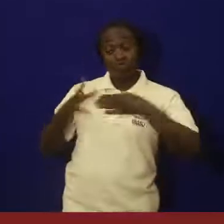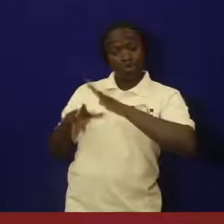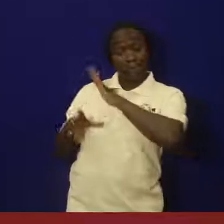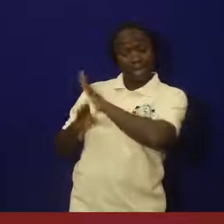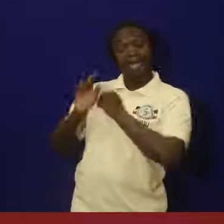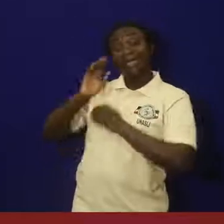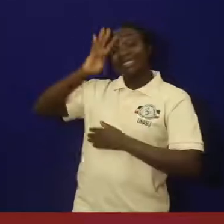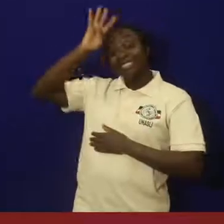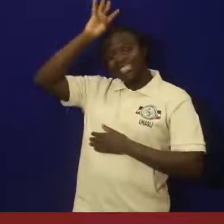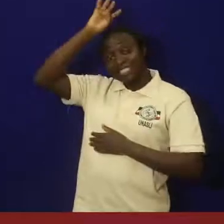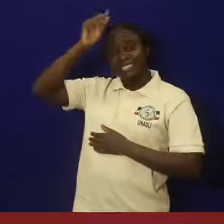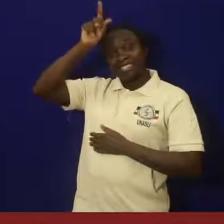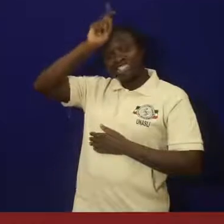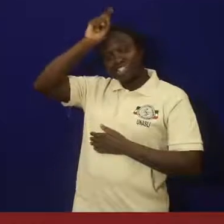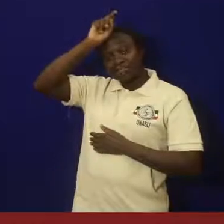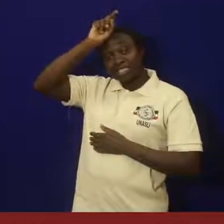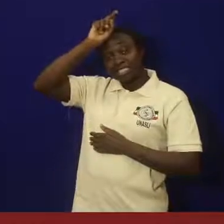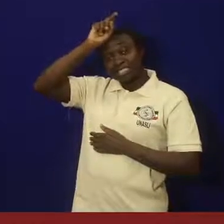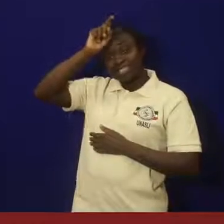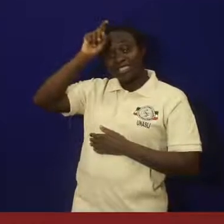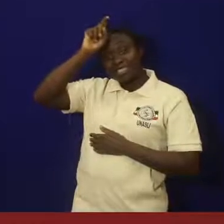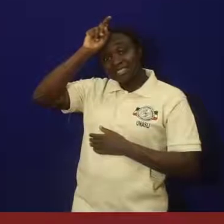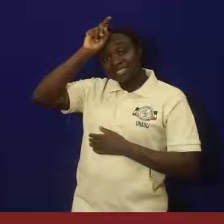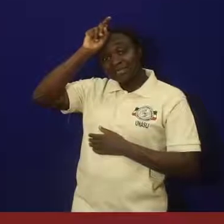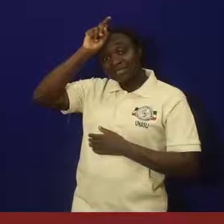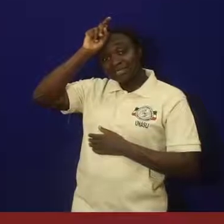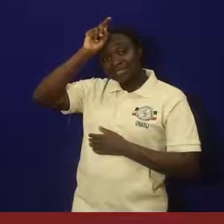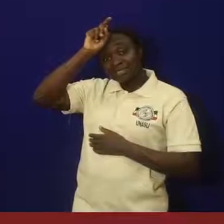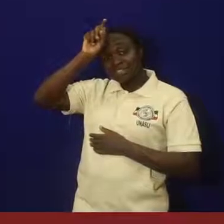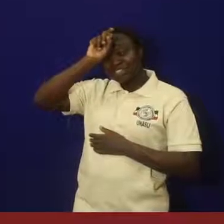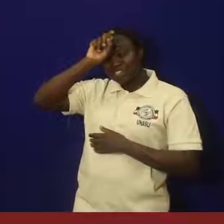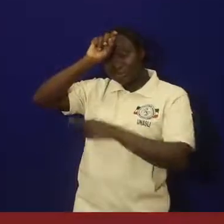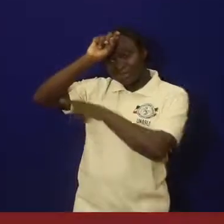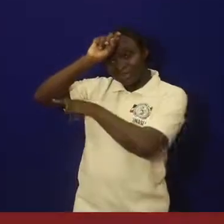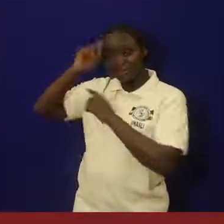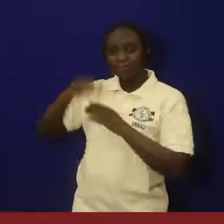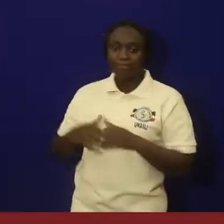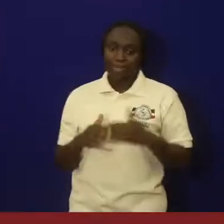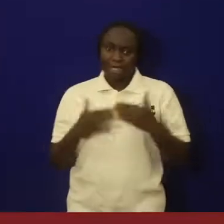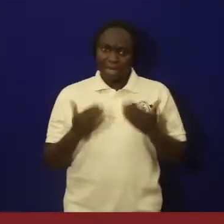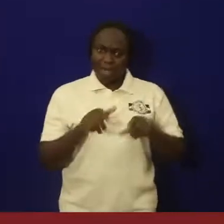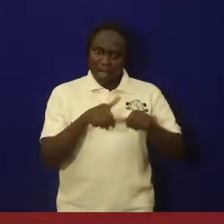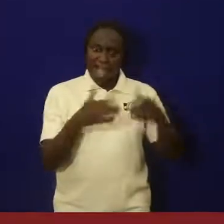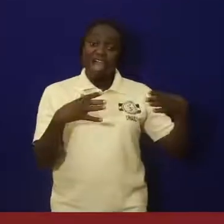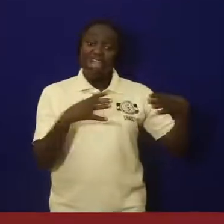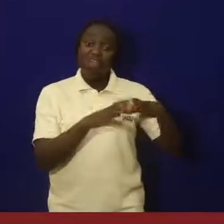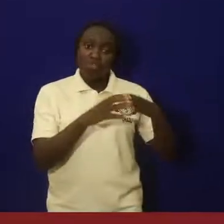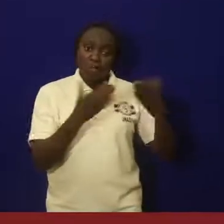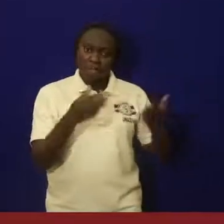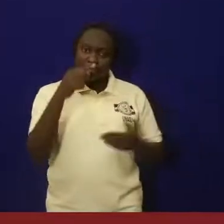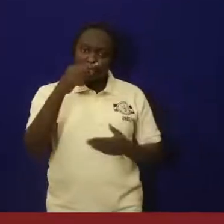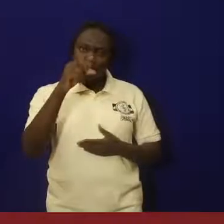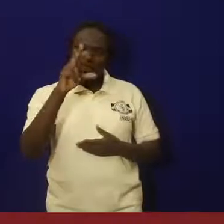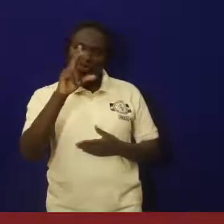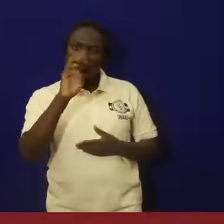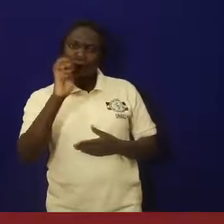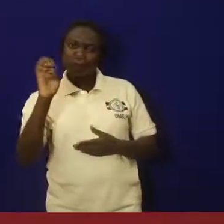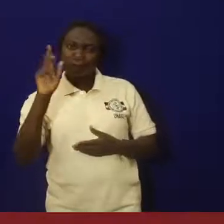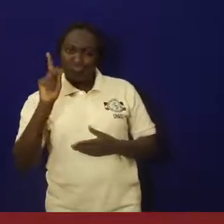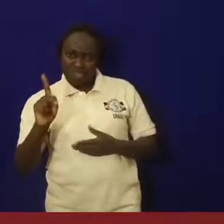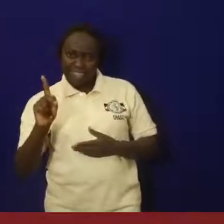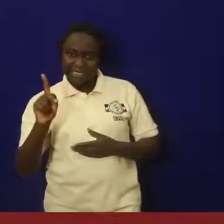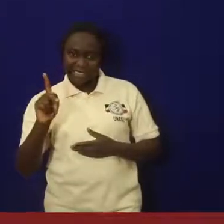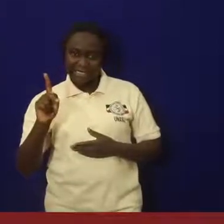We have another signature, which is the Greeks. The Greeks were also